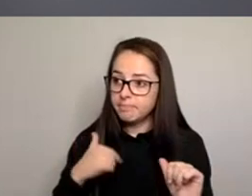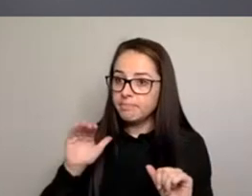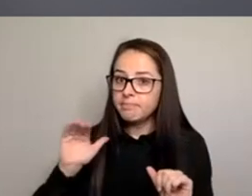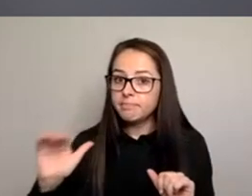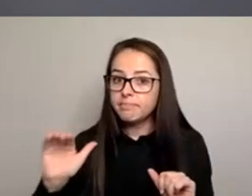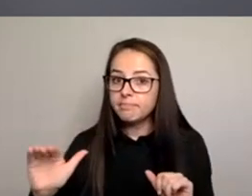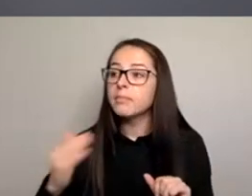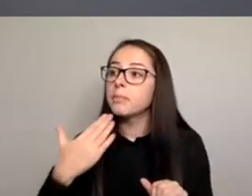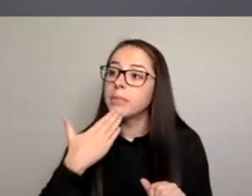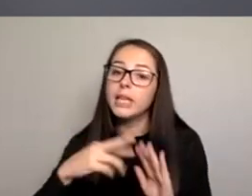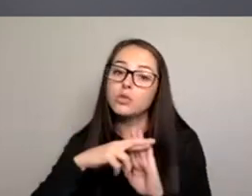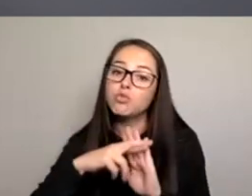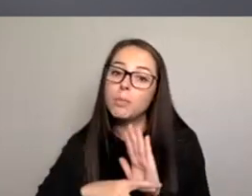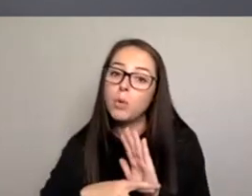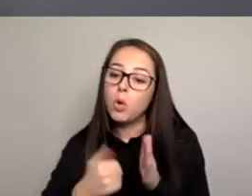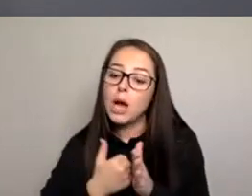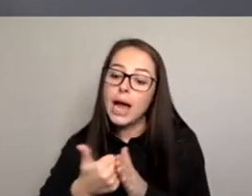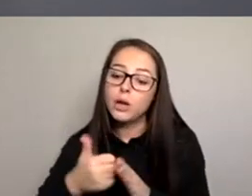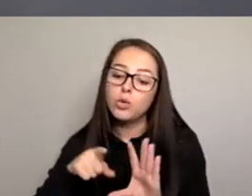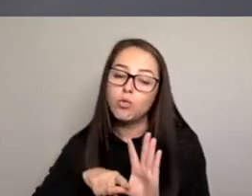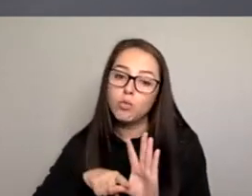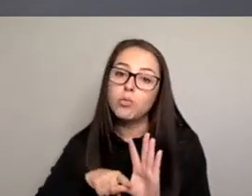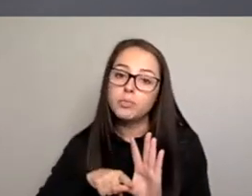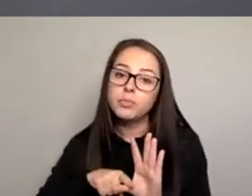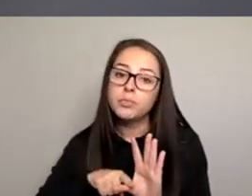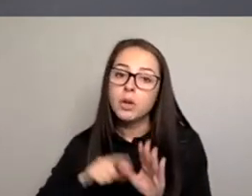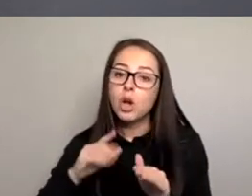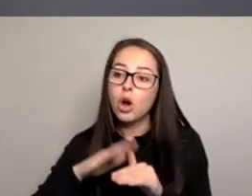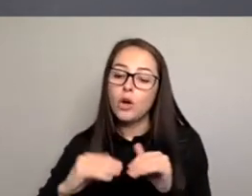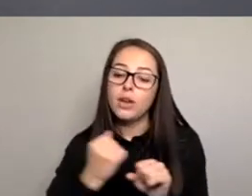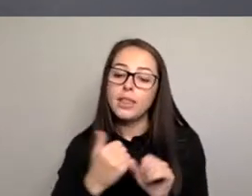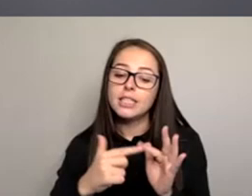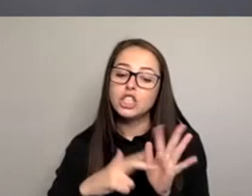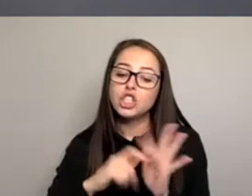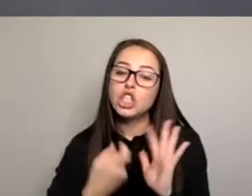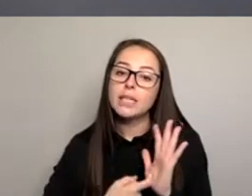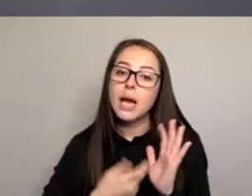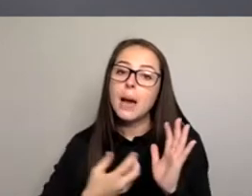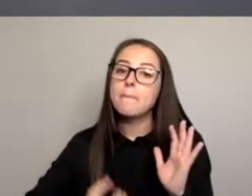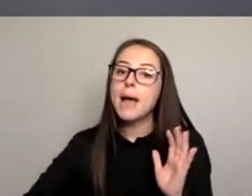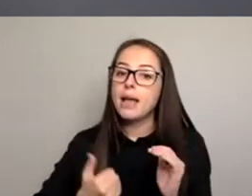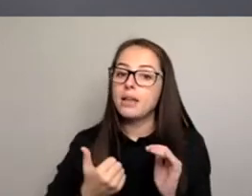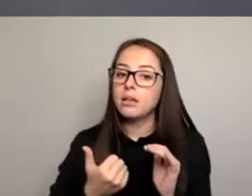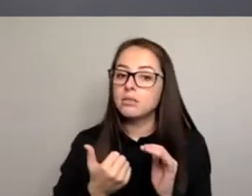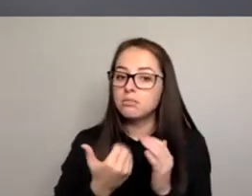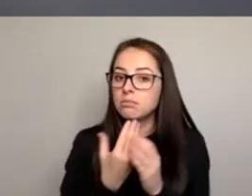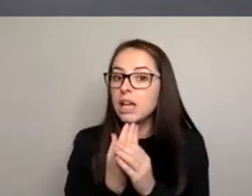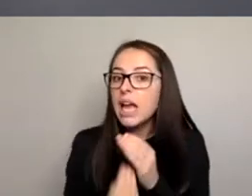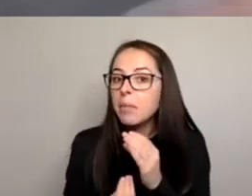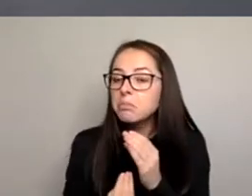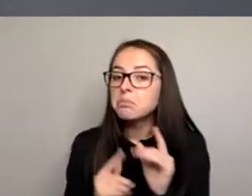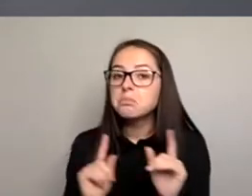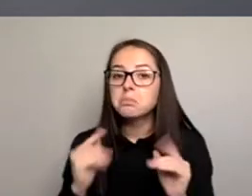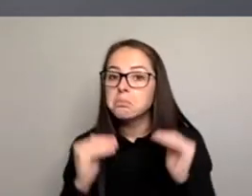report of the gender pay gap that exists in your council. And that, as